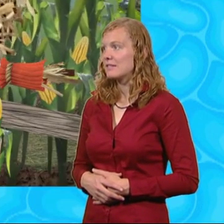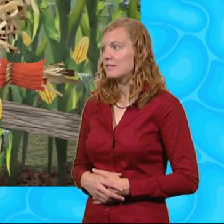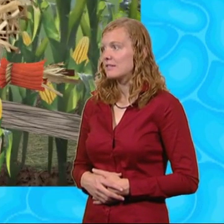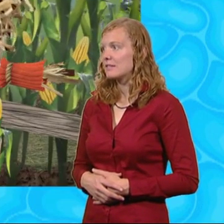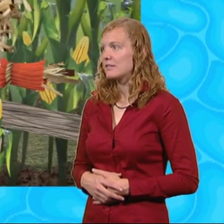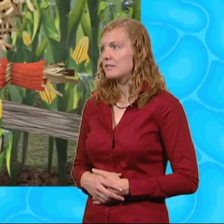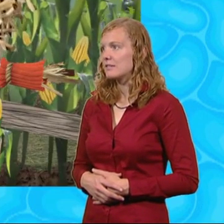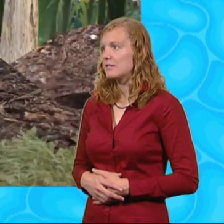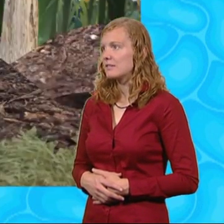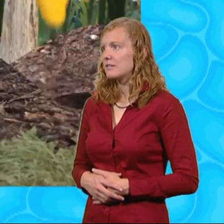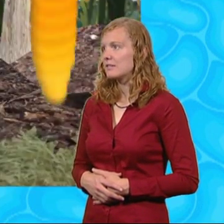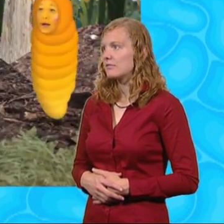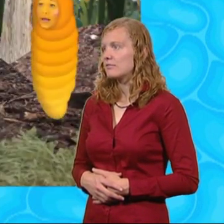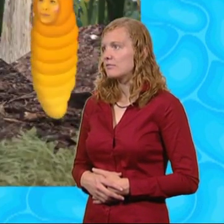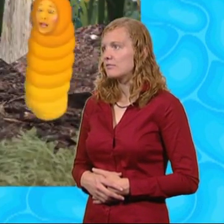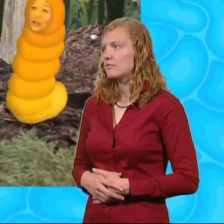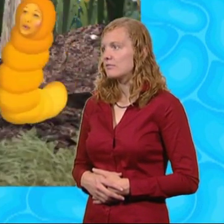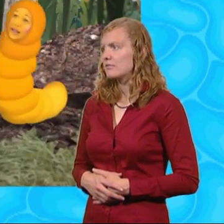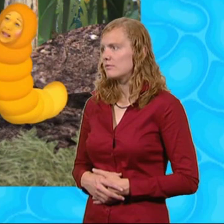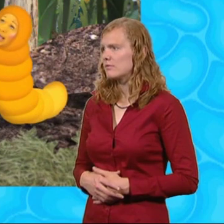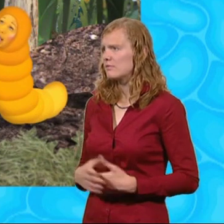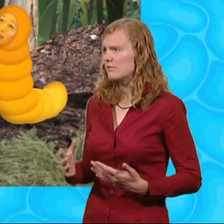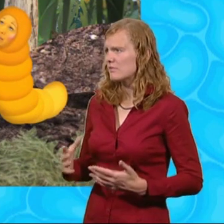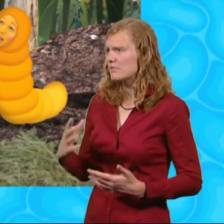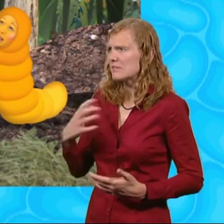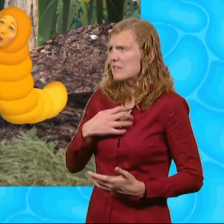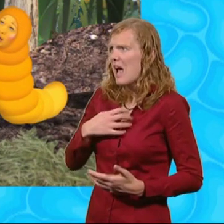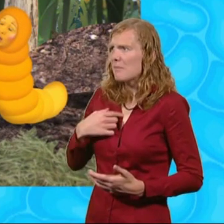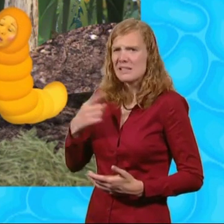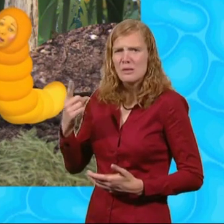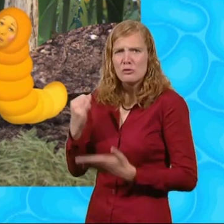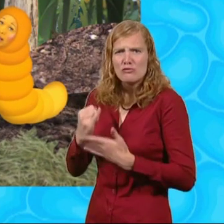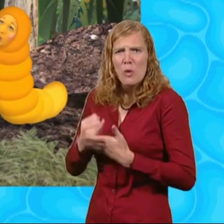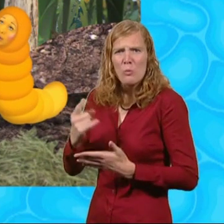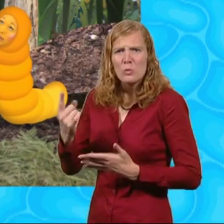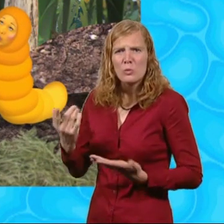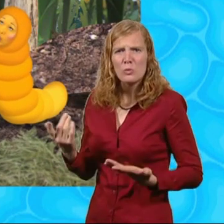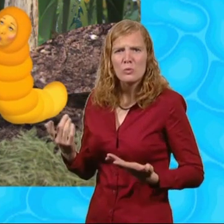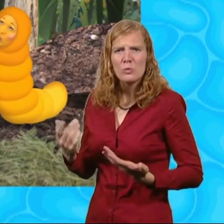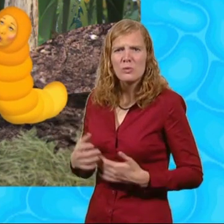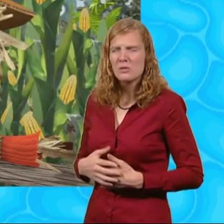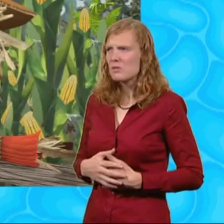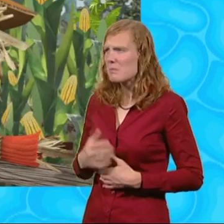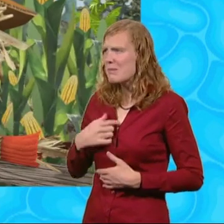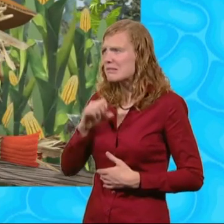Hey! Hey! Hey! Hey! man, you scared me! What's the matter with you?